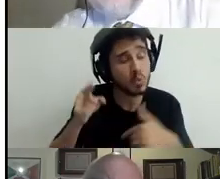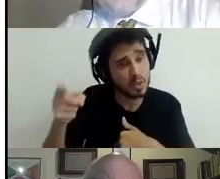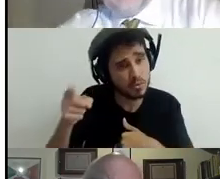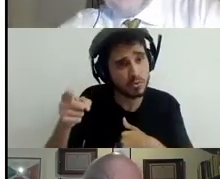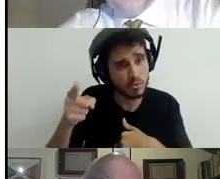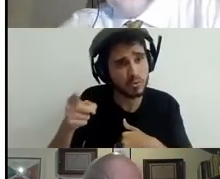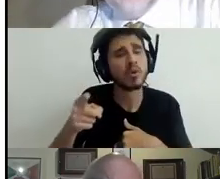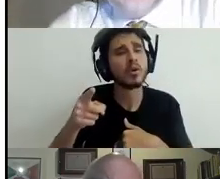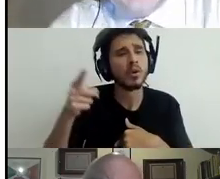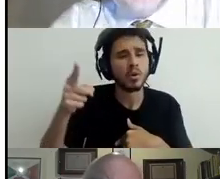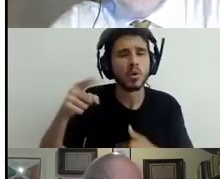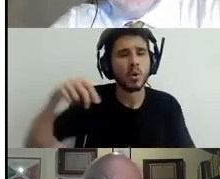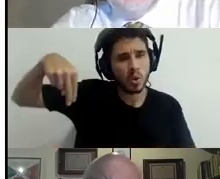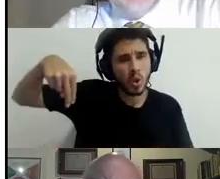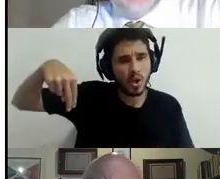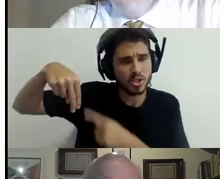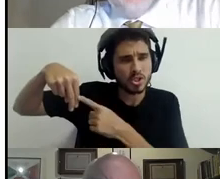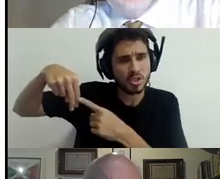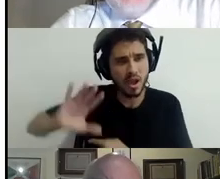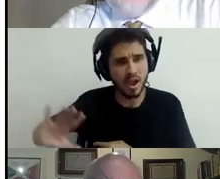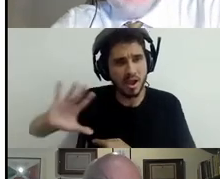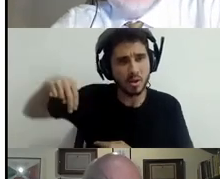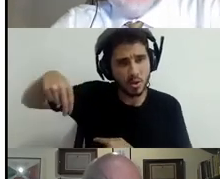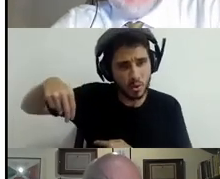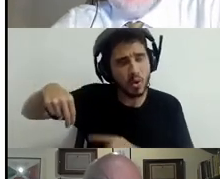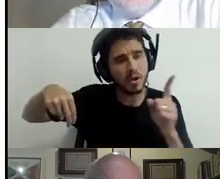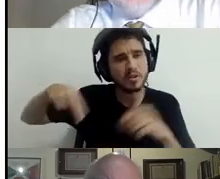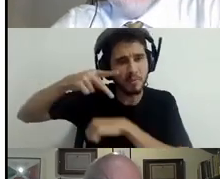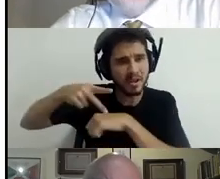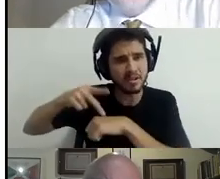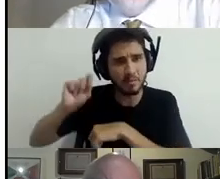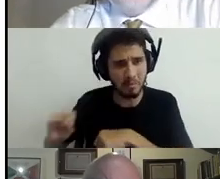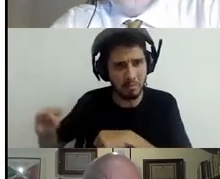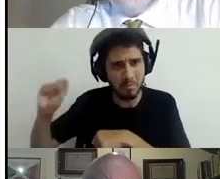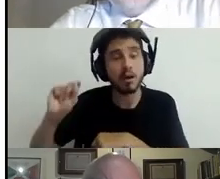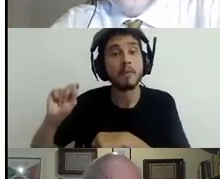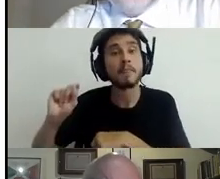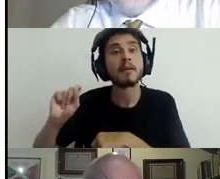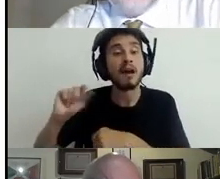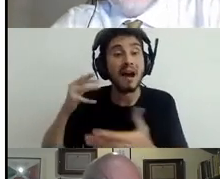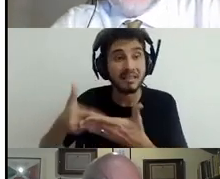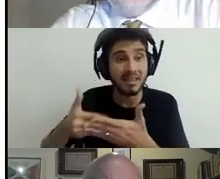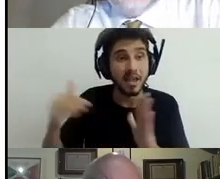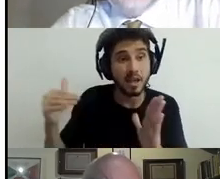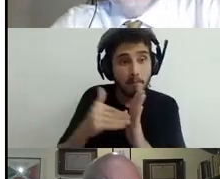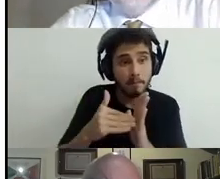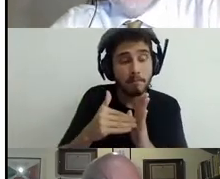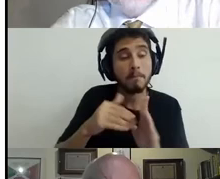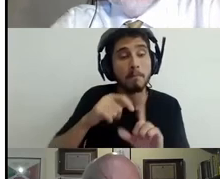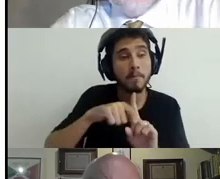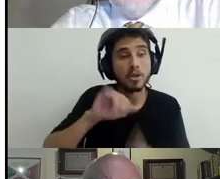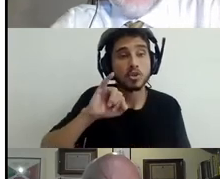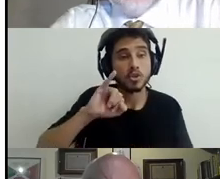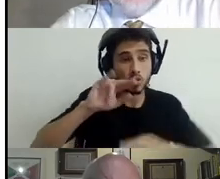in June 21 will take place as they should take place. Many countries which have these huge